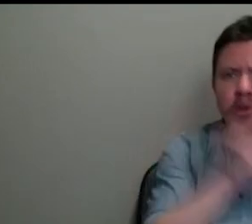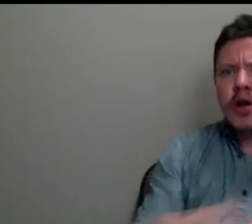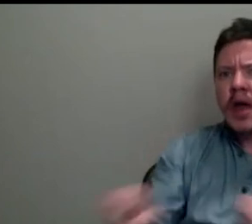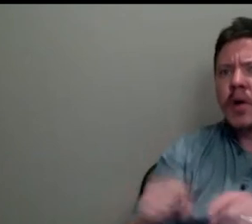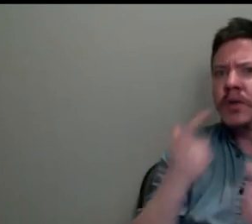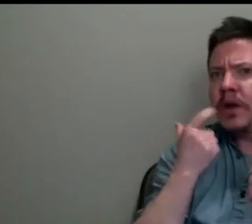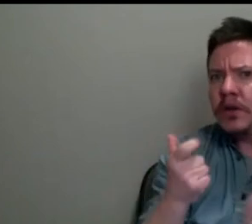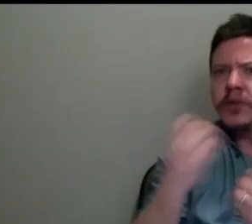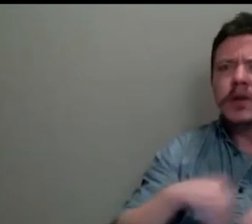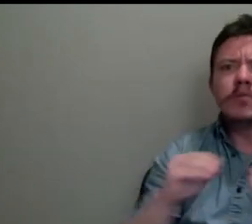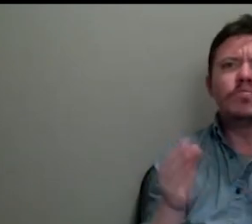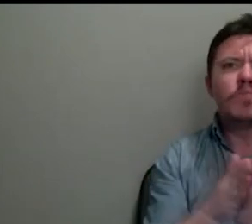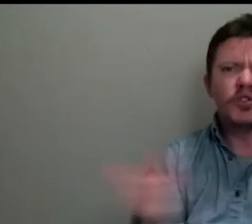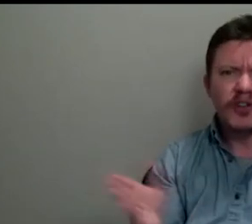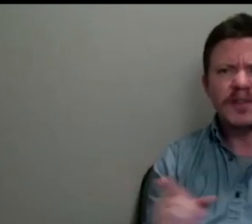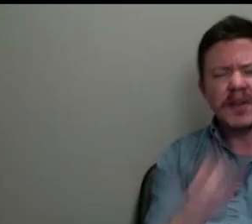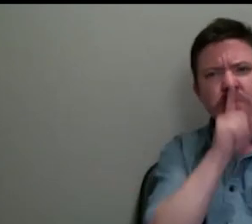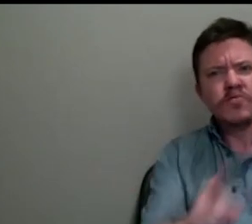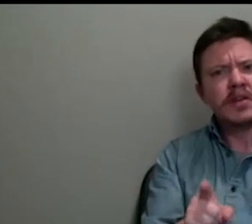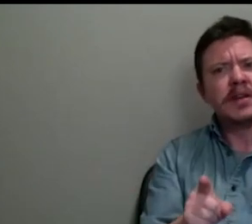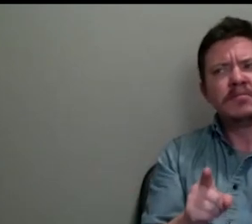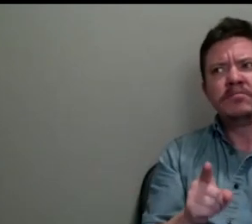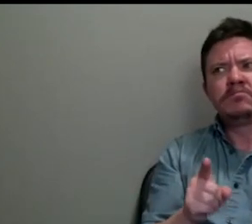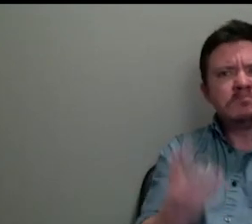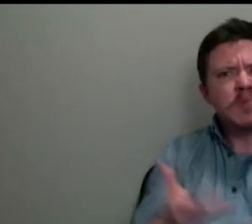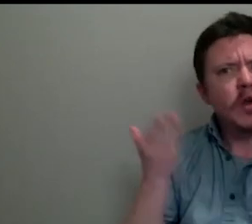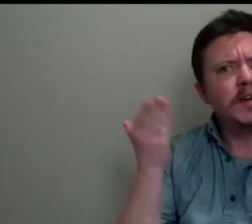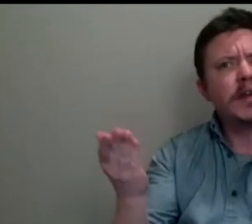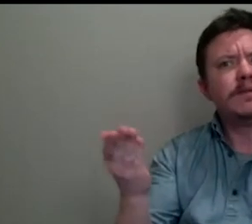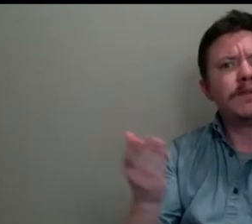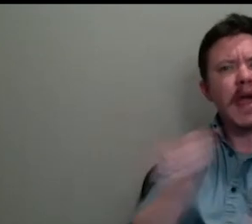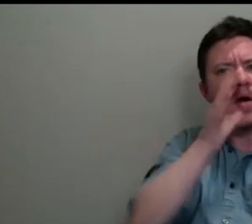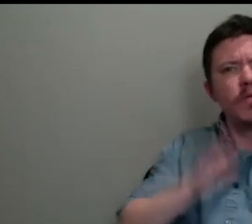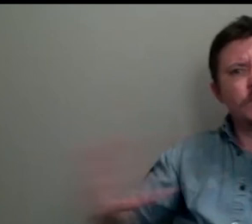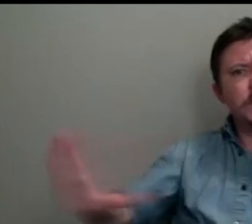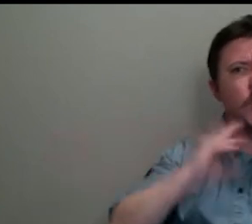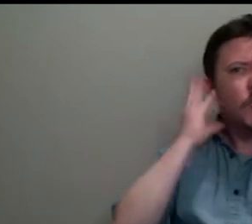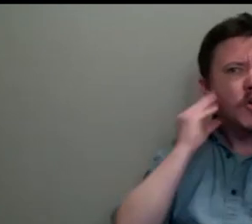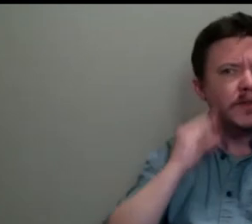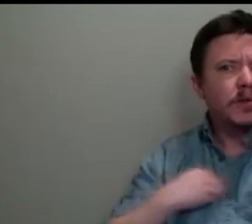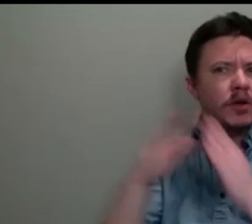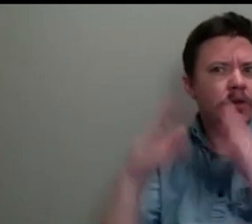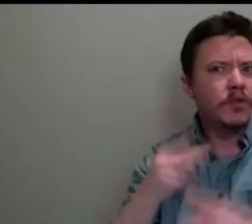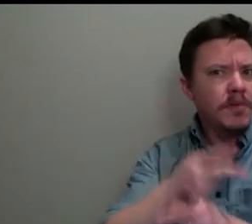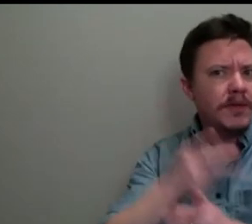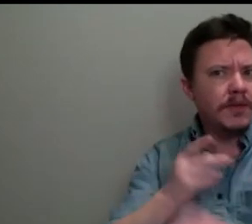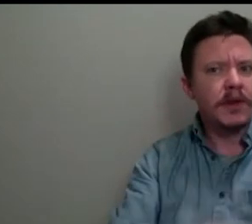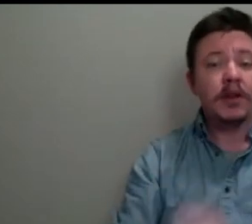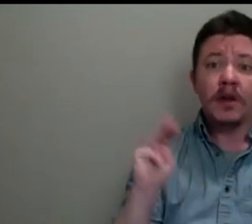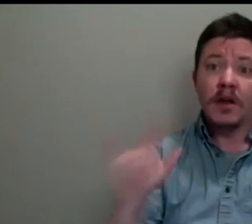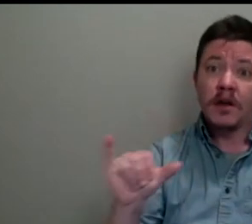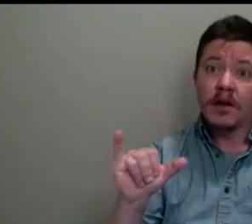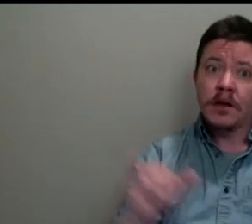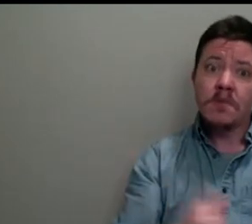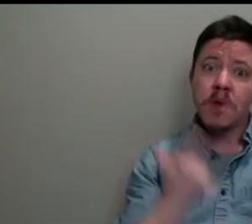more generally, in really trying to convey something of a woman's experience of domesticity. Well, that's a marvelous angle